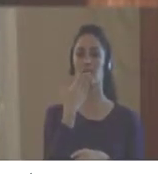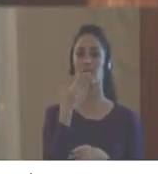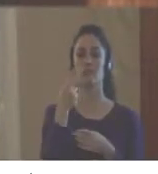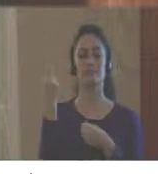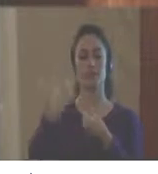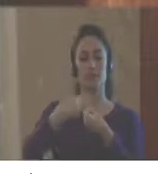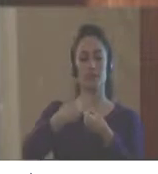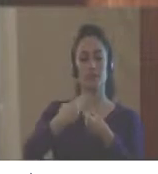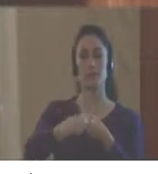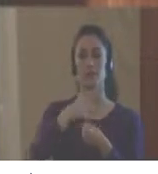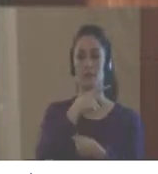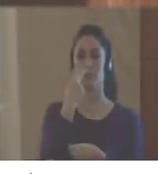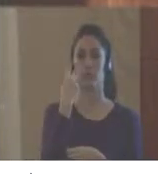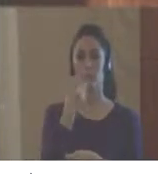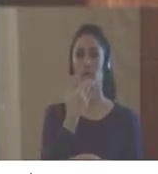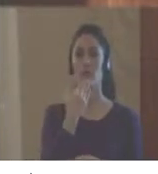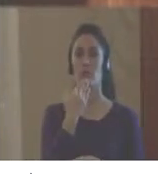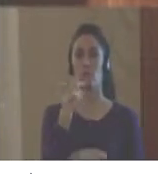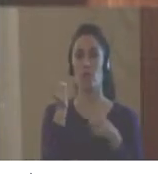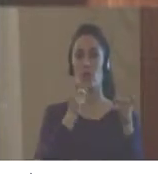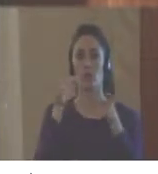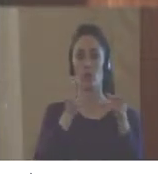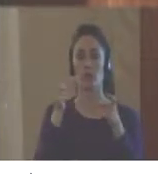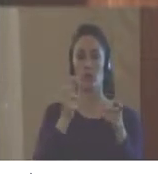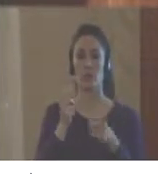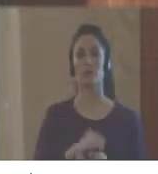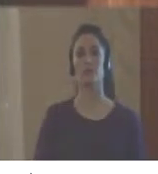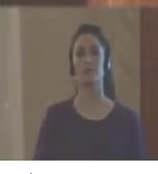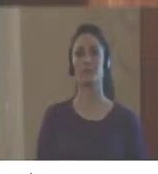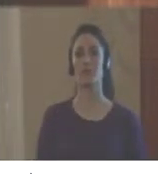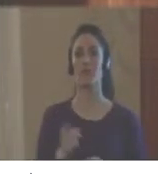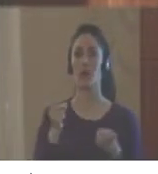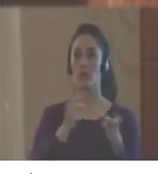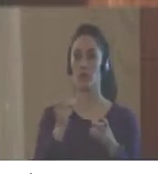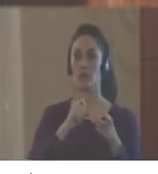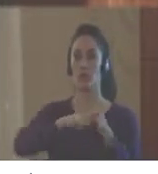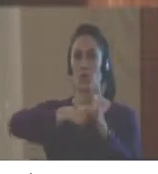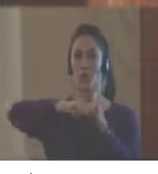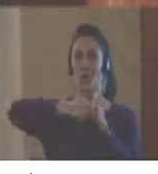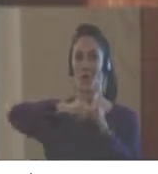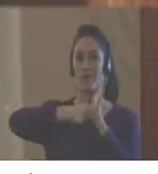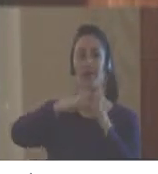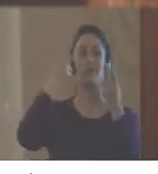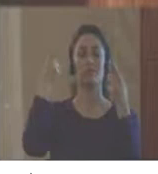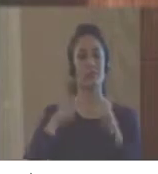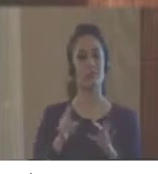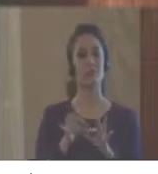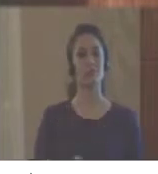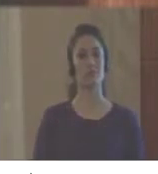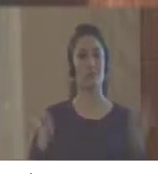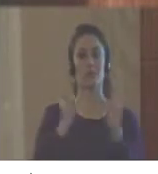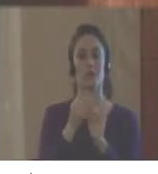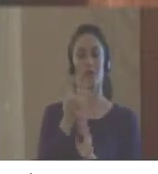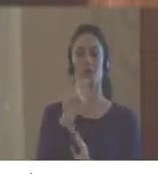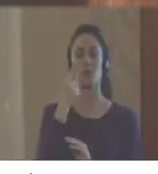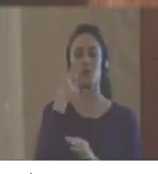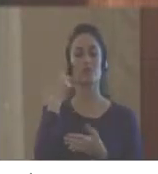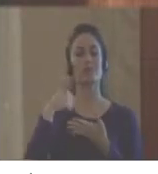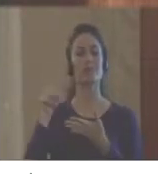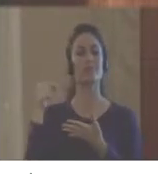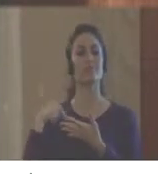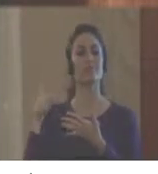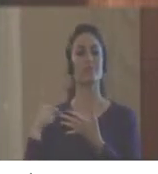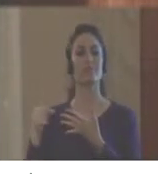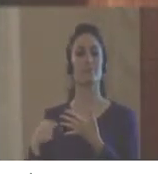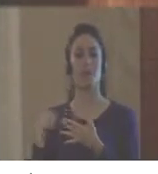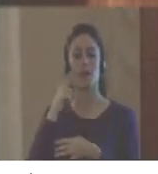for assessment – is the national entity control – usually the controller – has at least done one